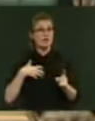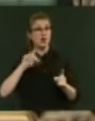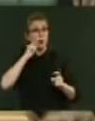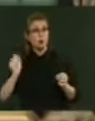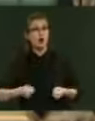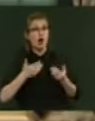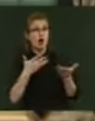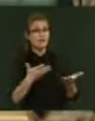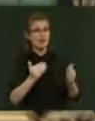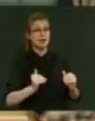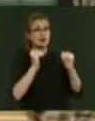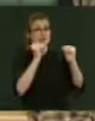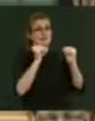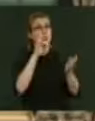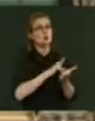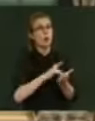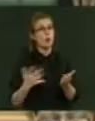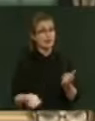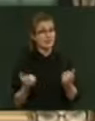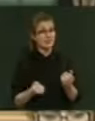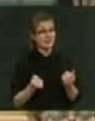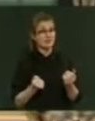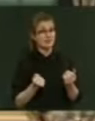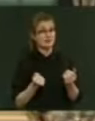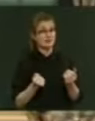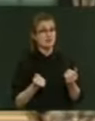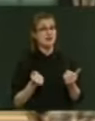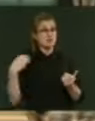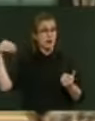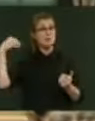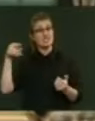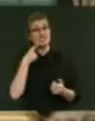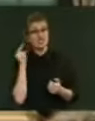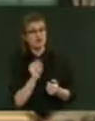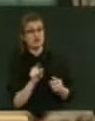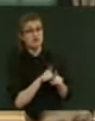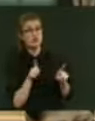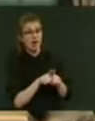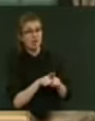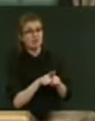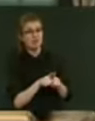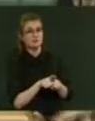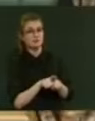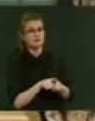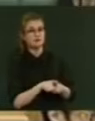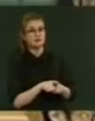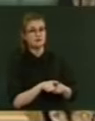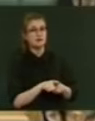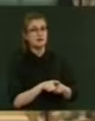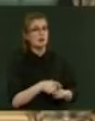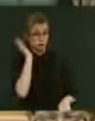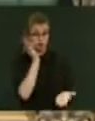to core benefit rates. I think the Prime Minister alluded to that. Mr Speaker, here's the truth, though. National Labour